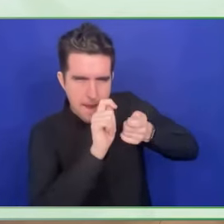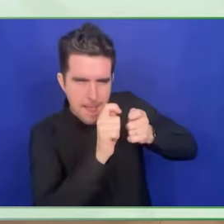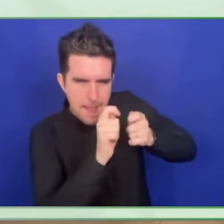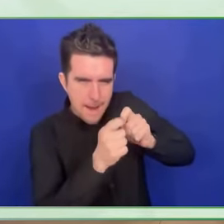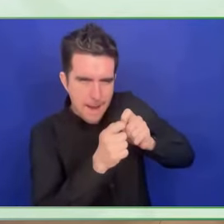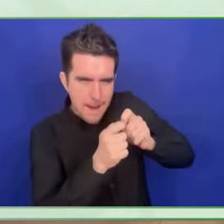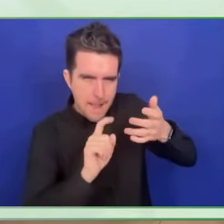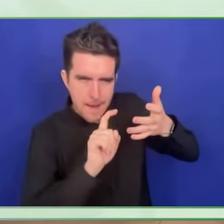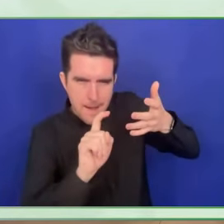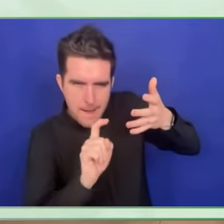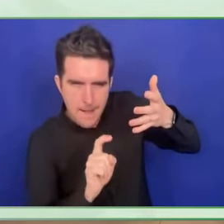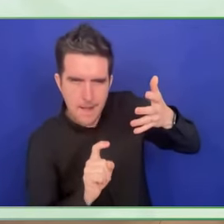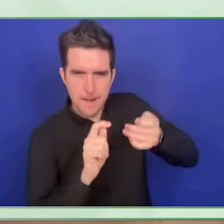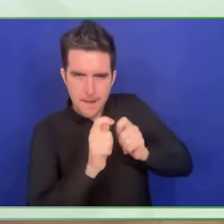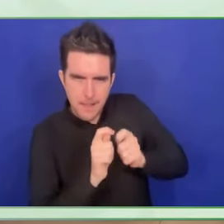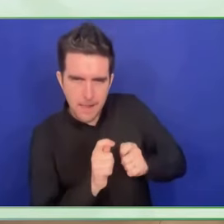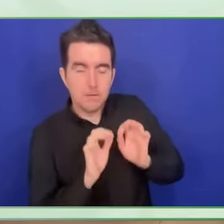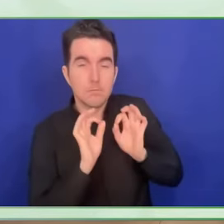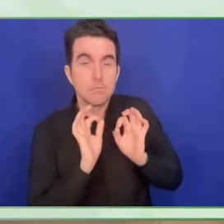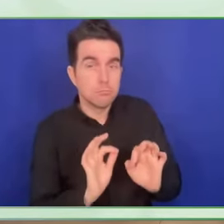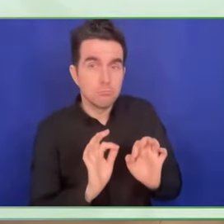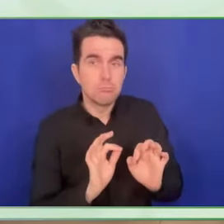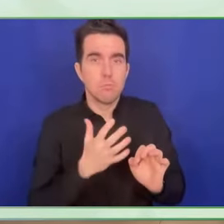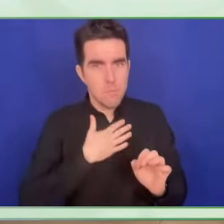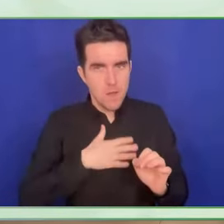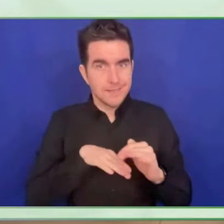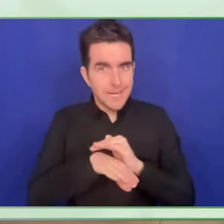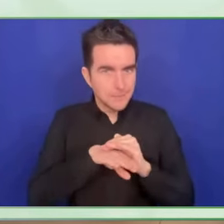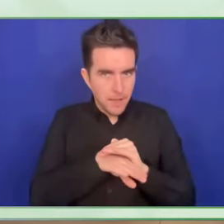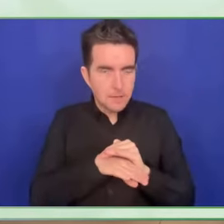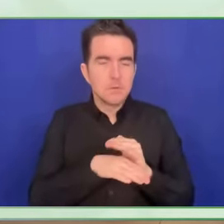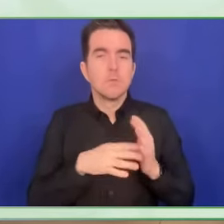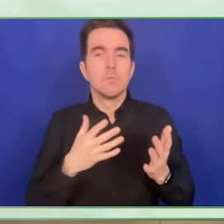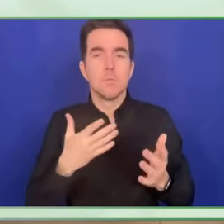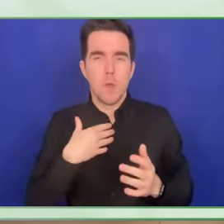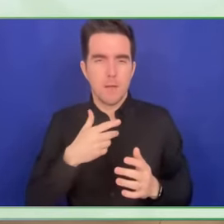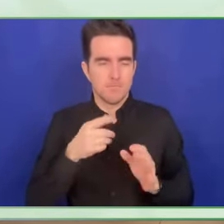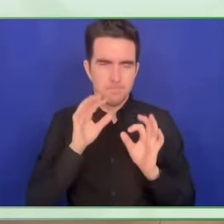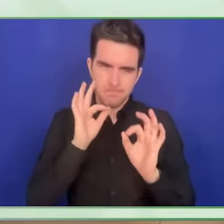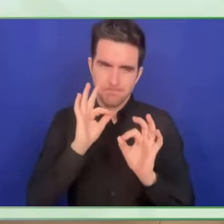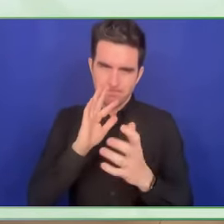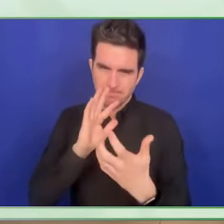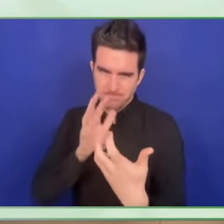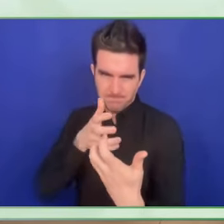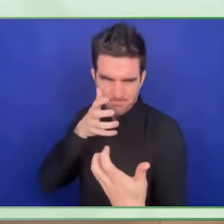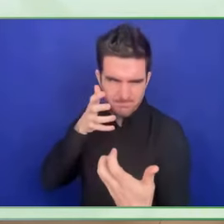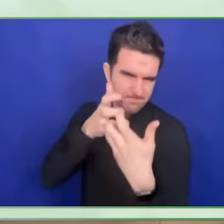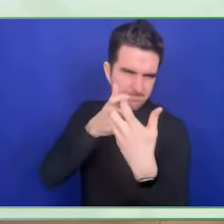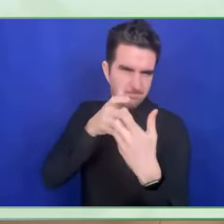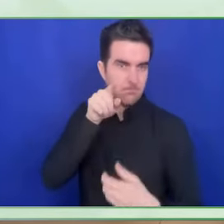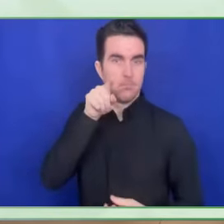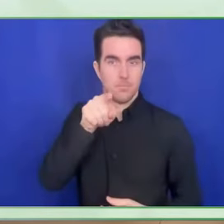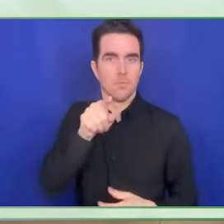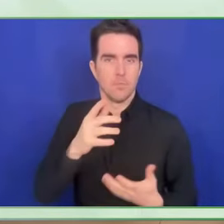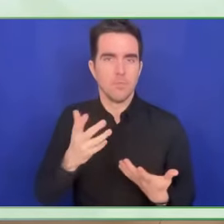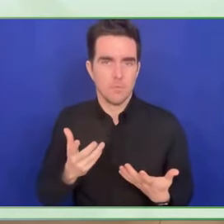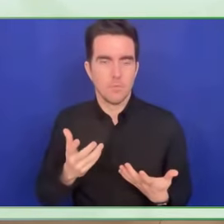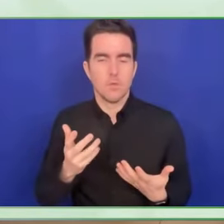accessibility settings that will narrate everything on your display.